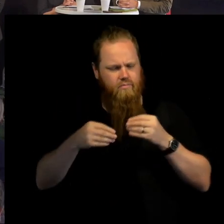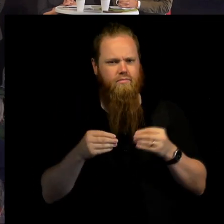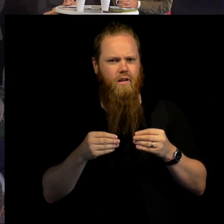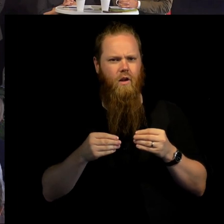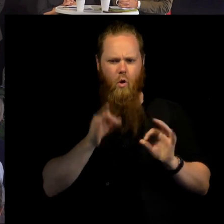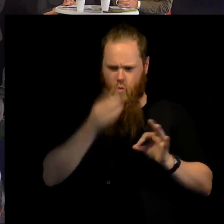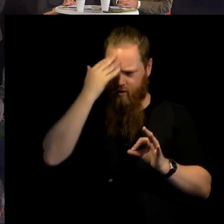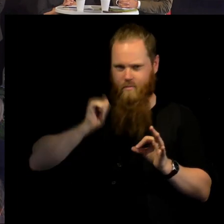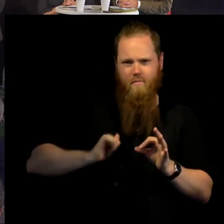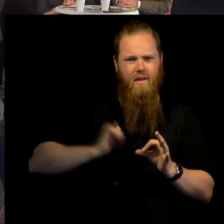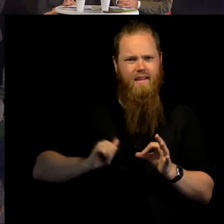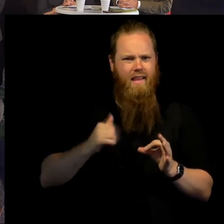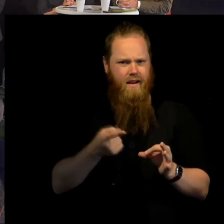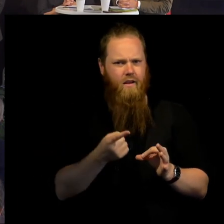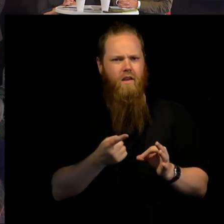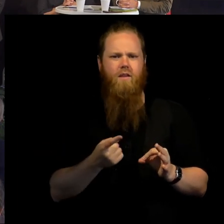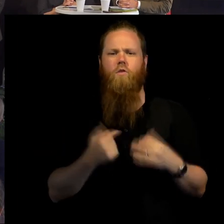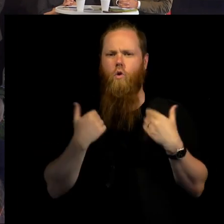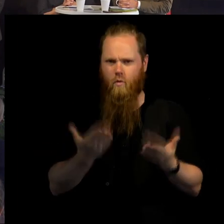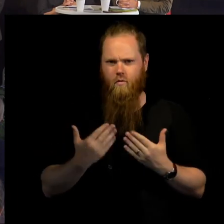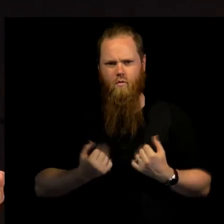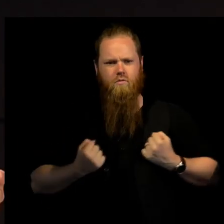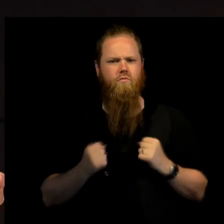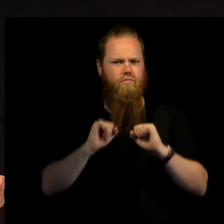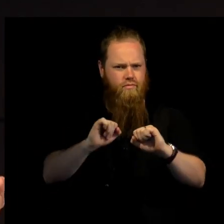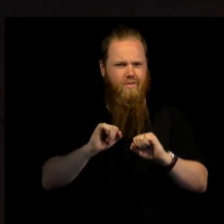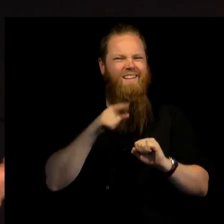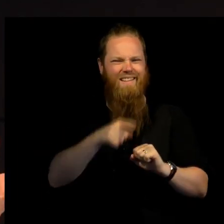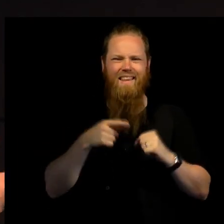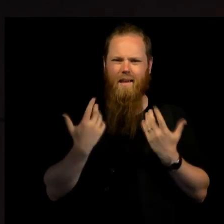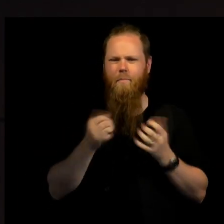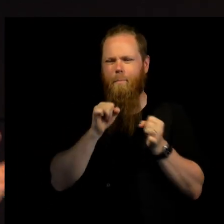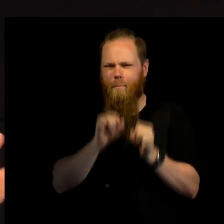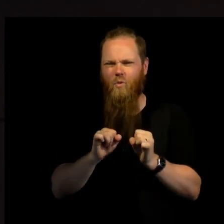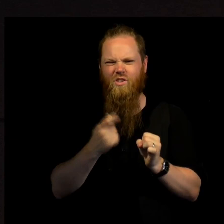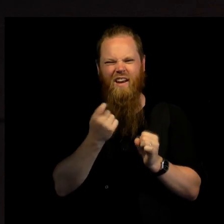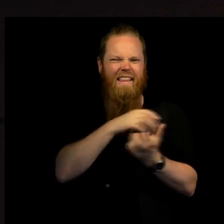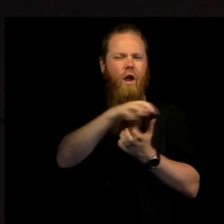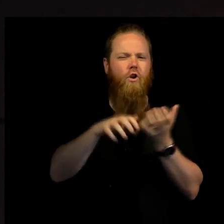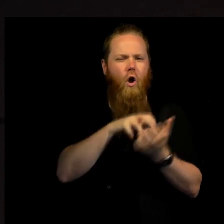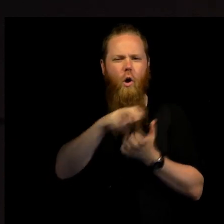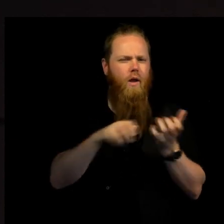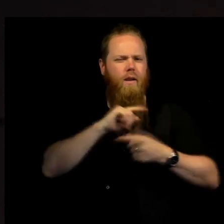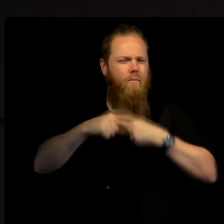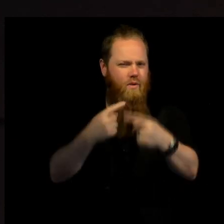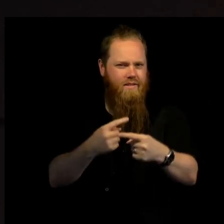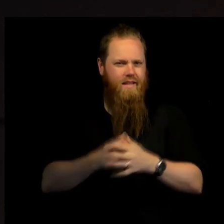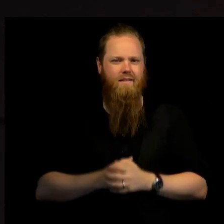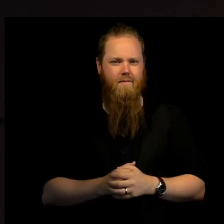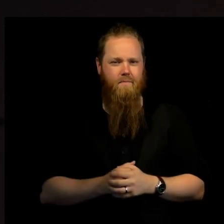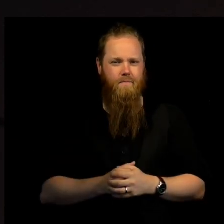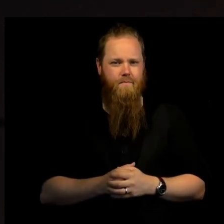system or to regain that traction. And that has to be a messy process. When we pushed through the convention